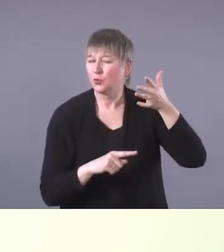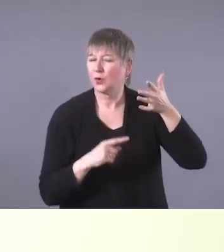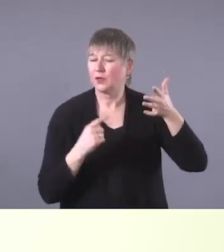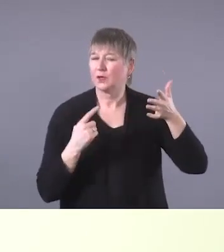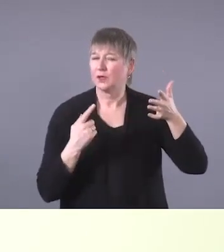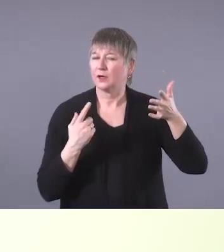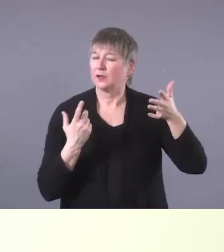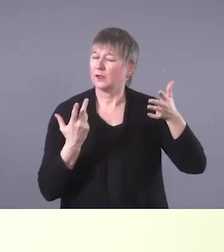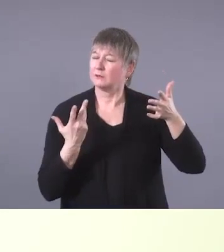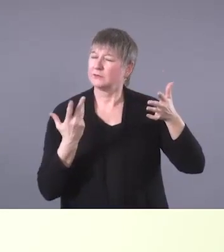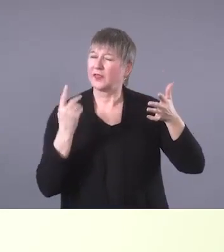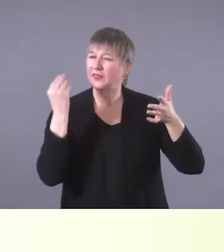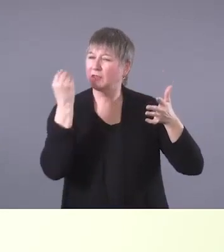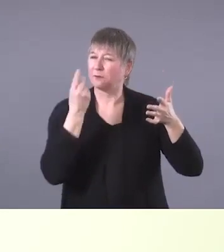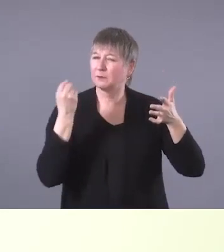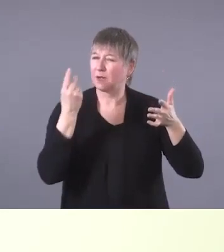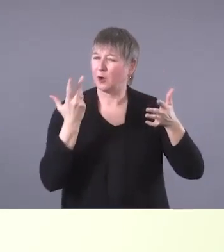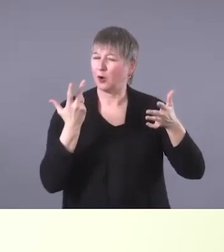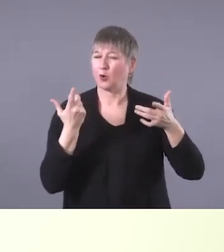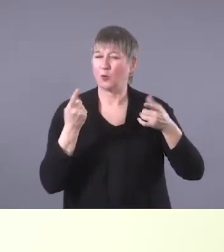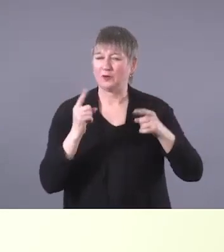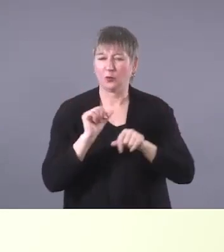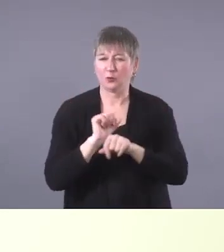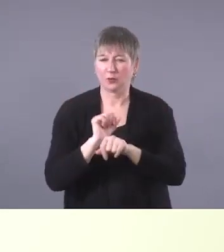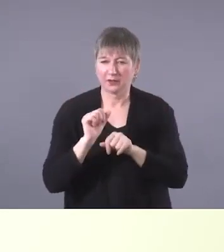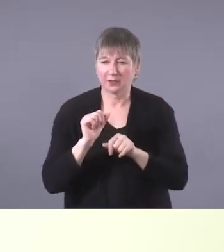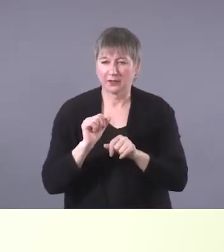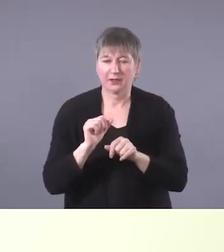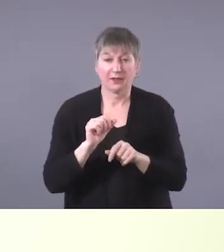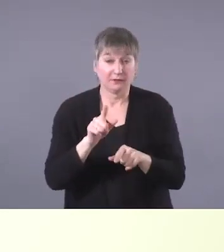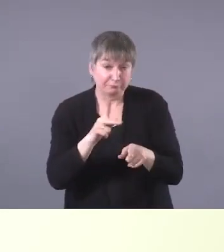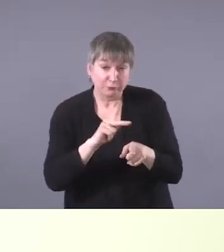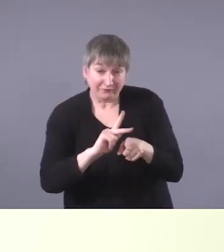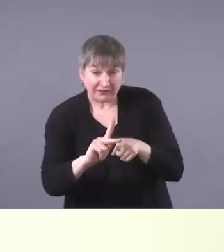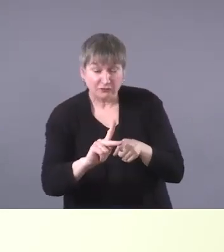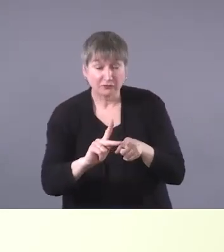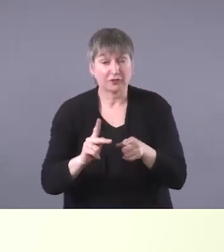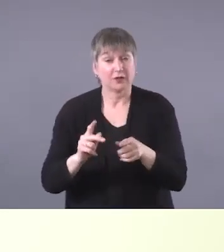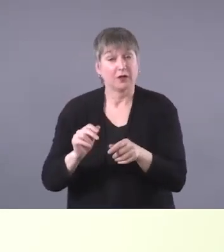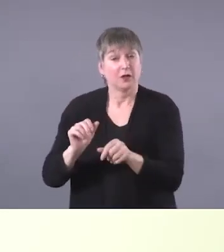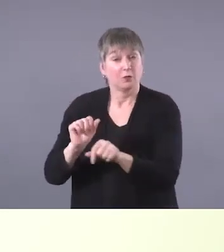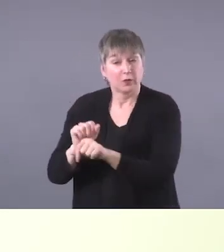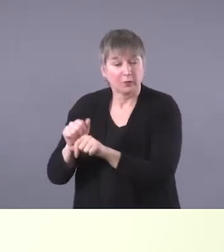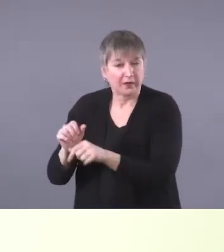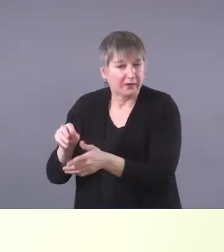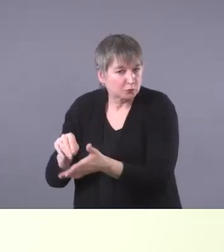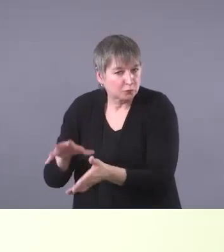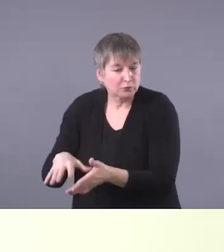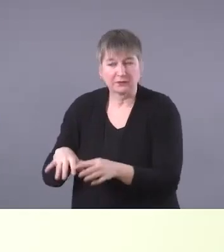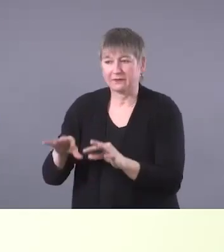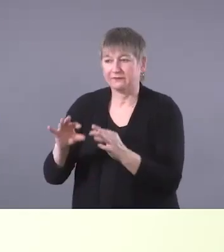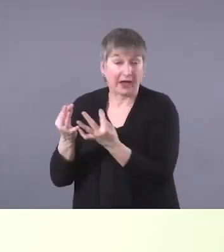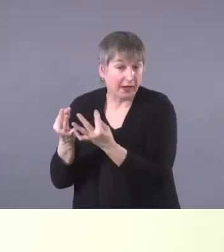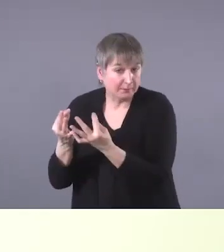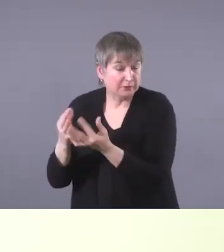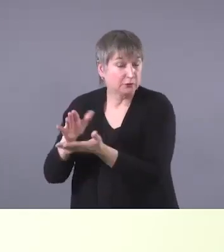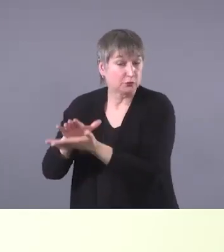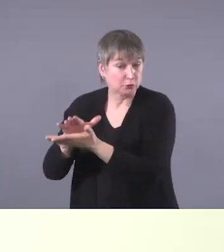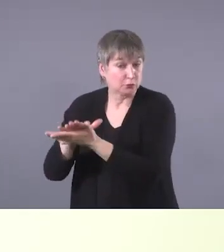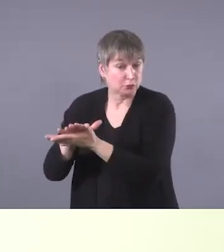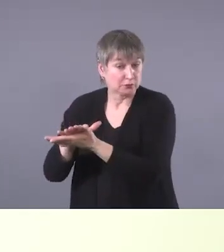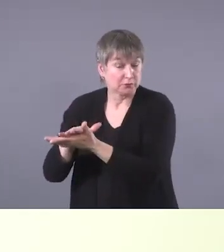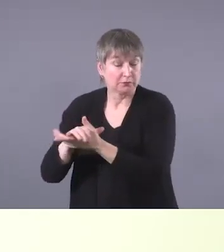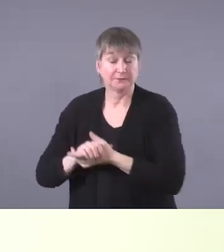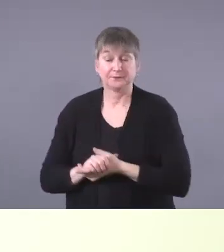professionals or therapists or educators, um, working with students, families, and schools in first nations communities.